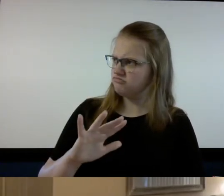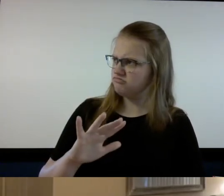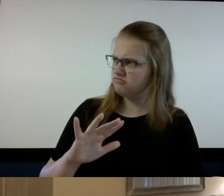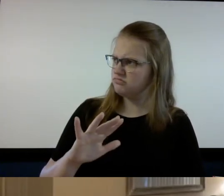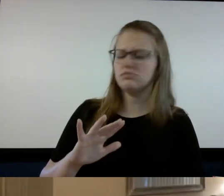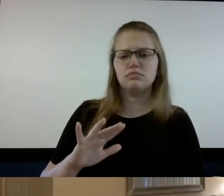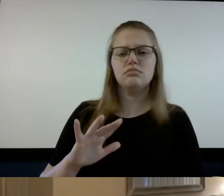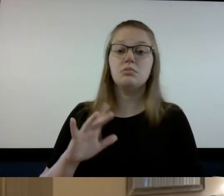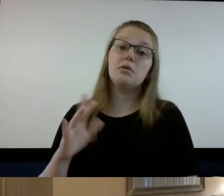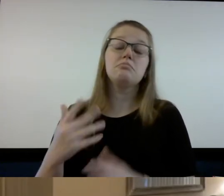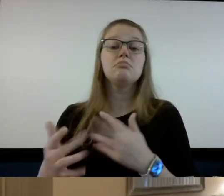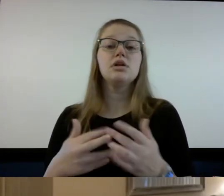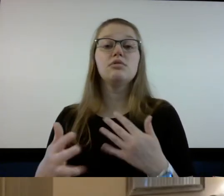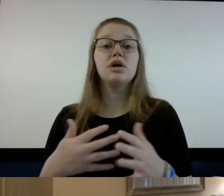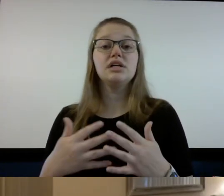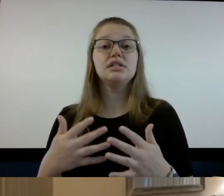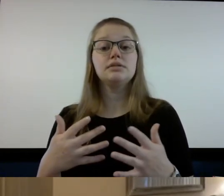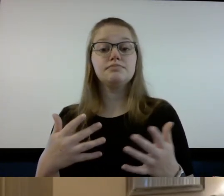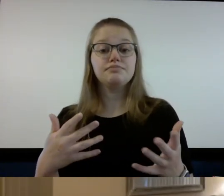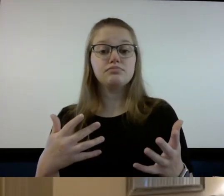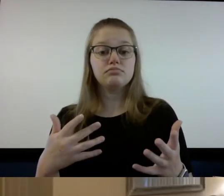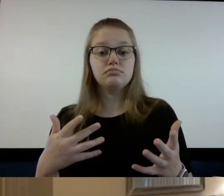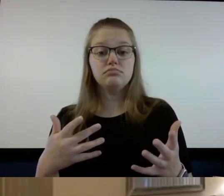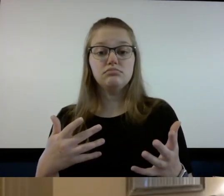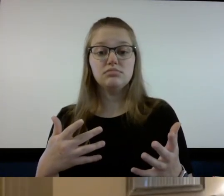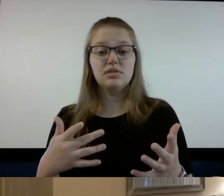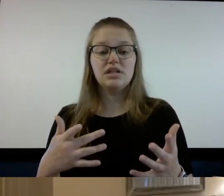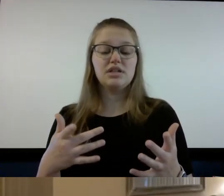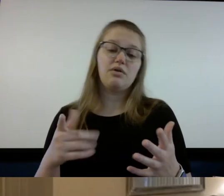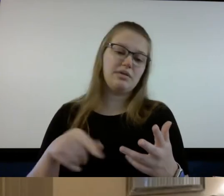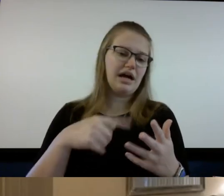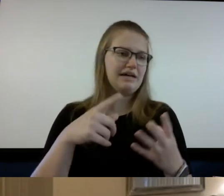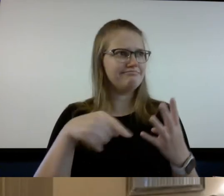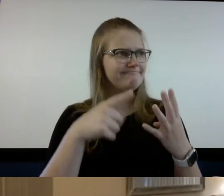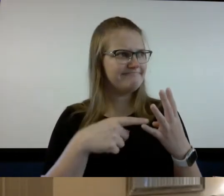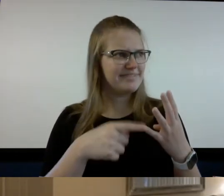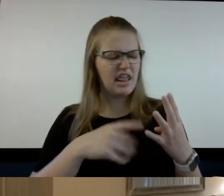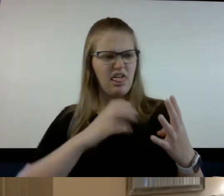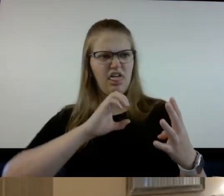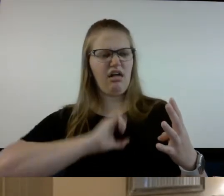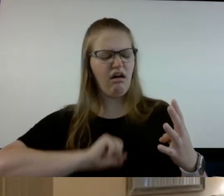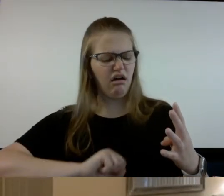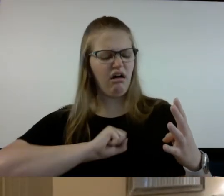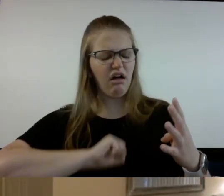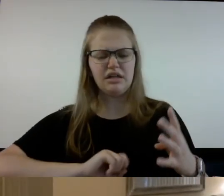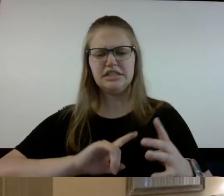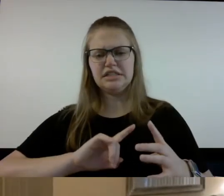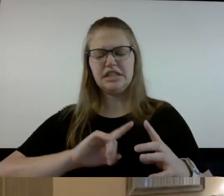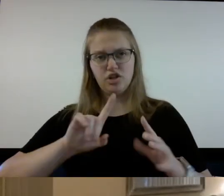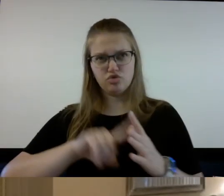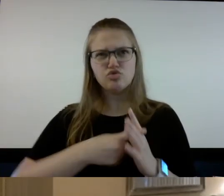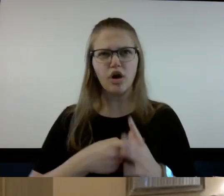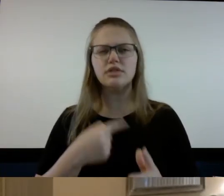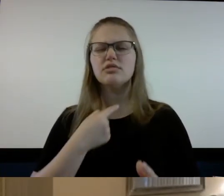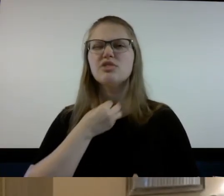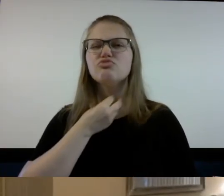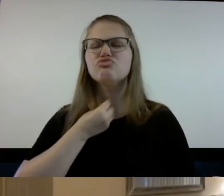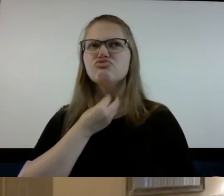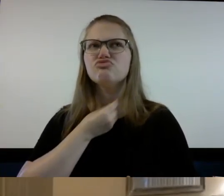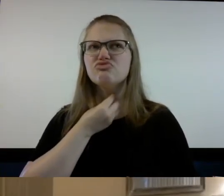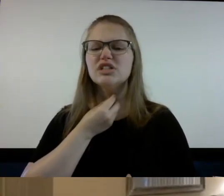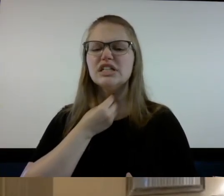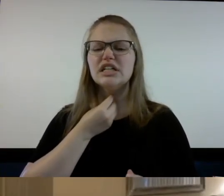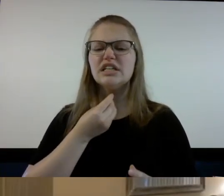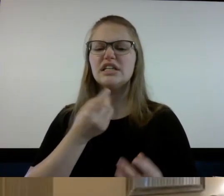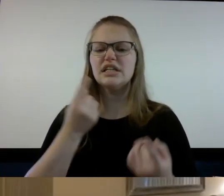so if you those were a bad cough a dry cough first it started first in my throat went into my